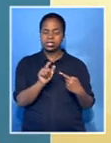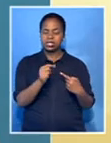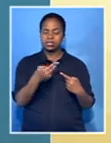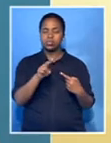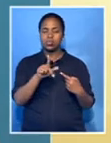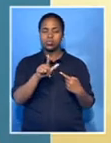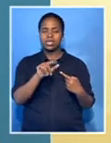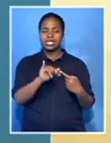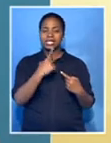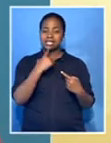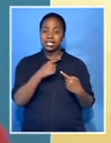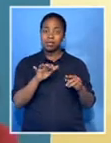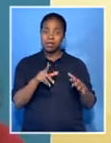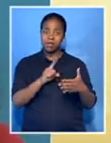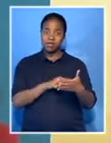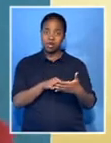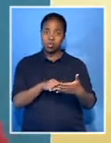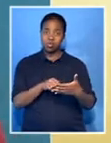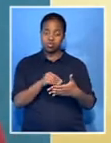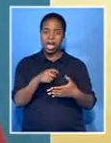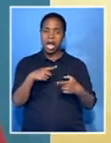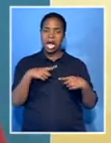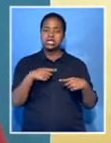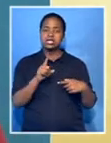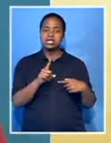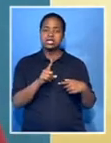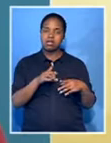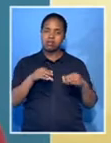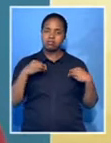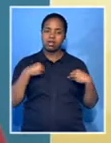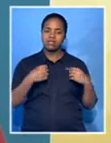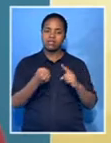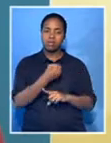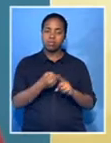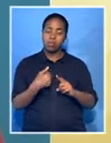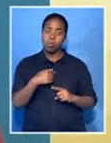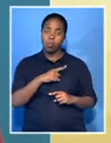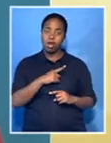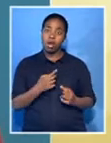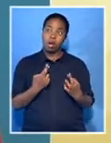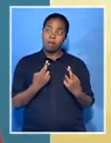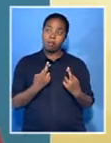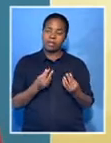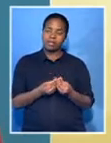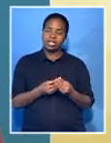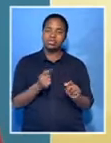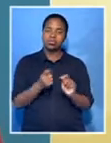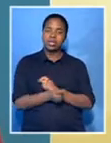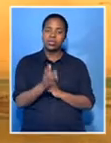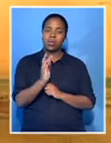said that these voters endorsed maladministration, but were hoping things would change under the current